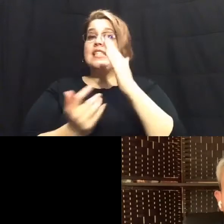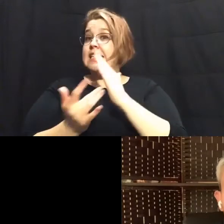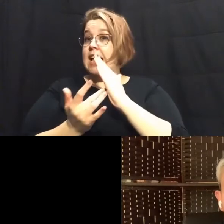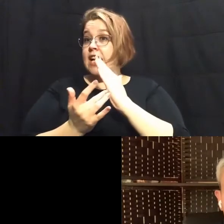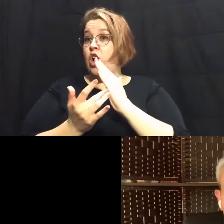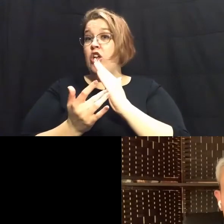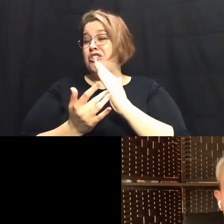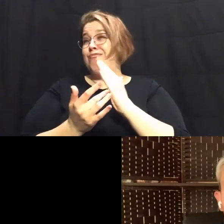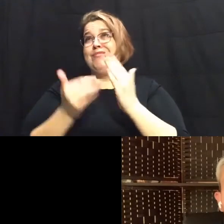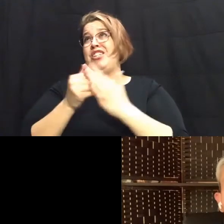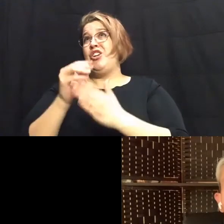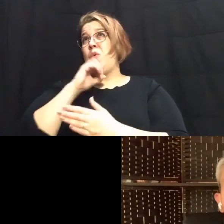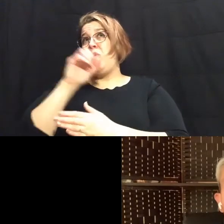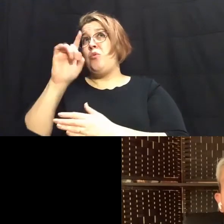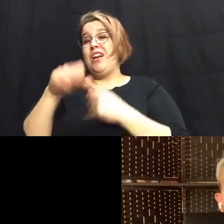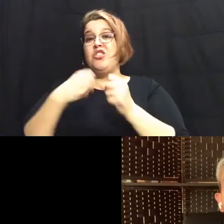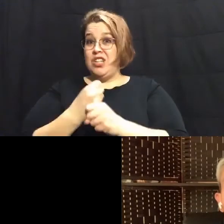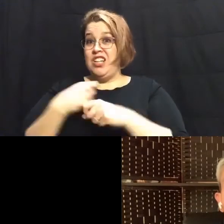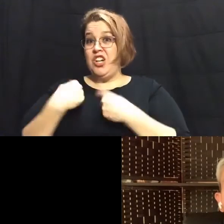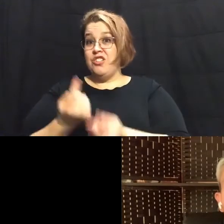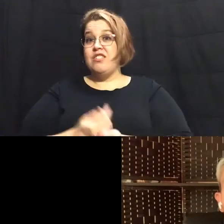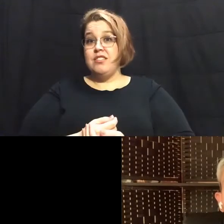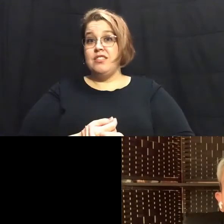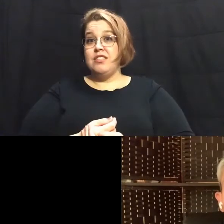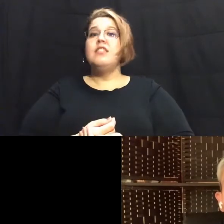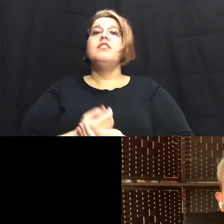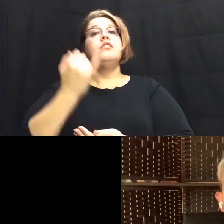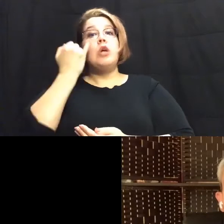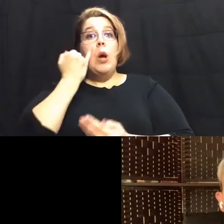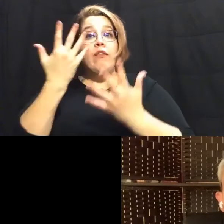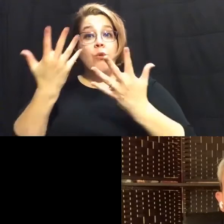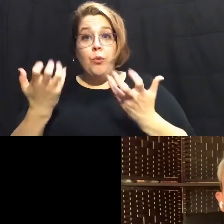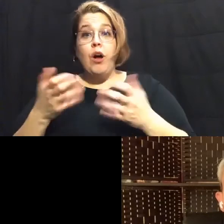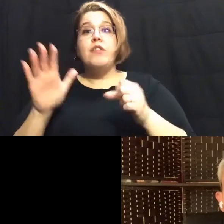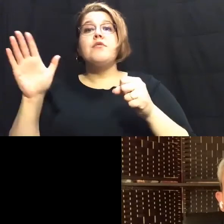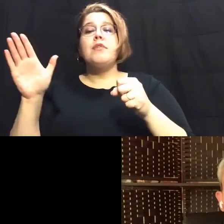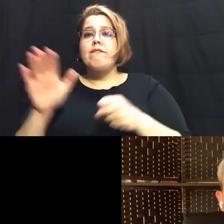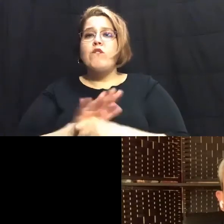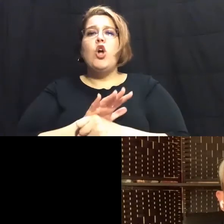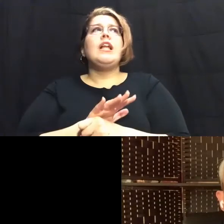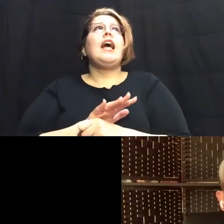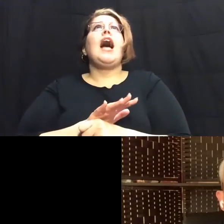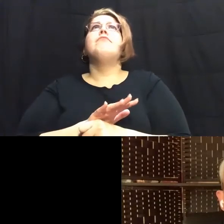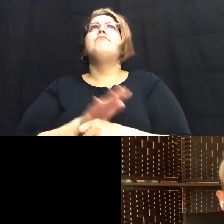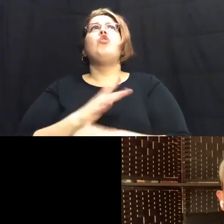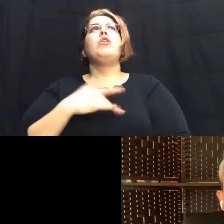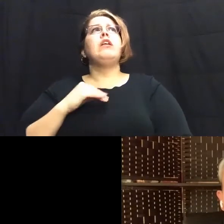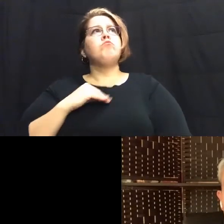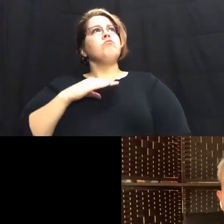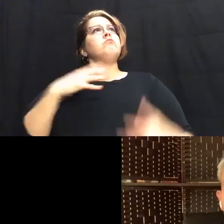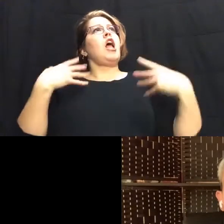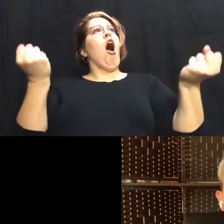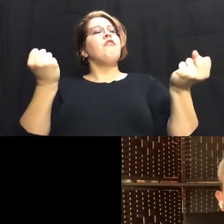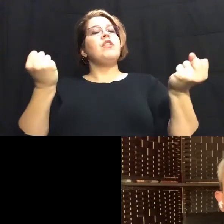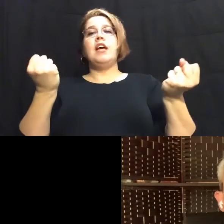years old at this point so uh if we want to be fully um confident that this pandemic is